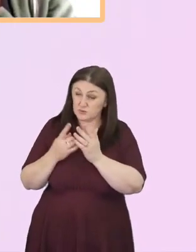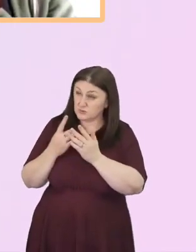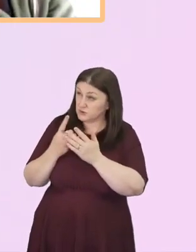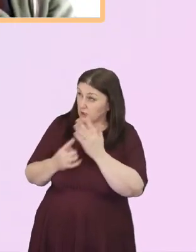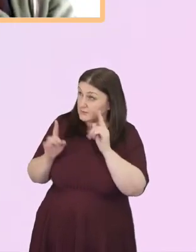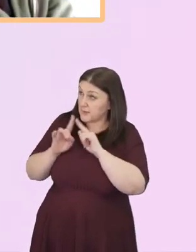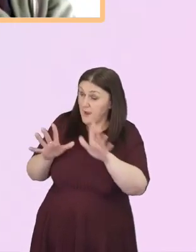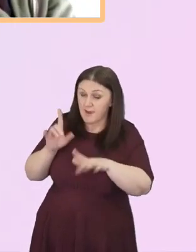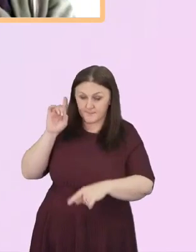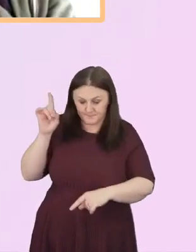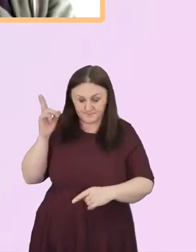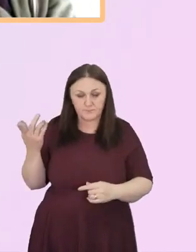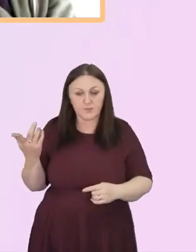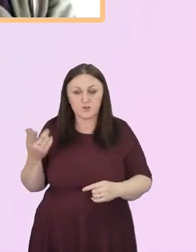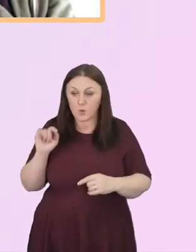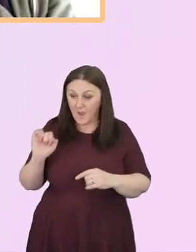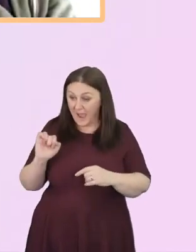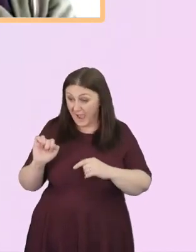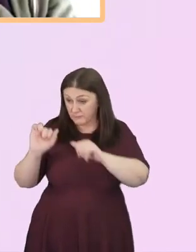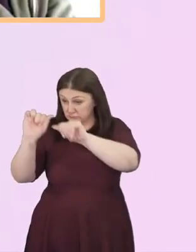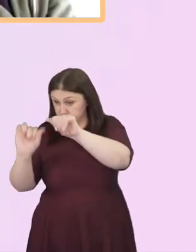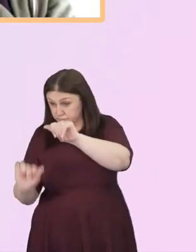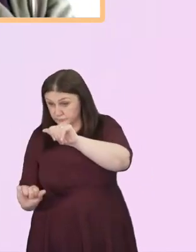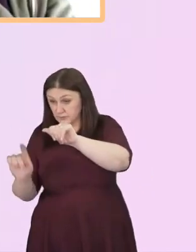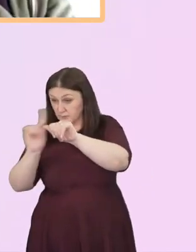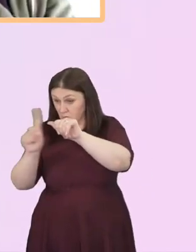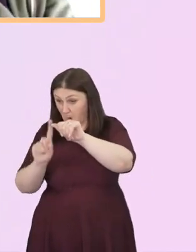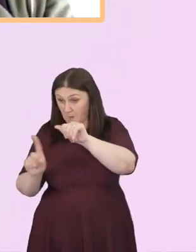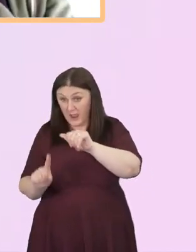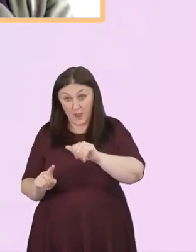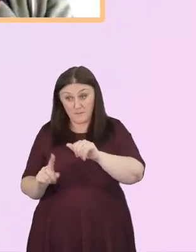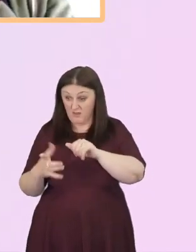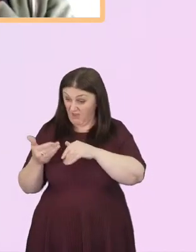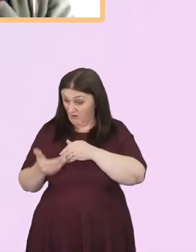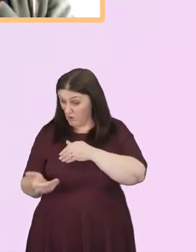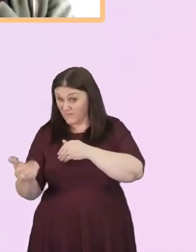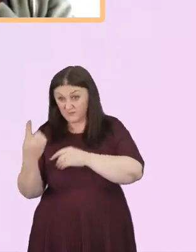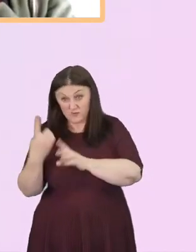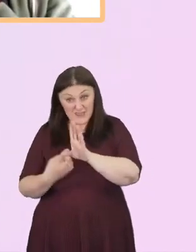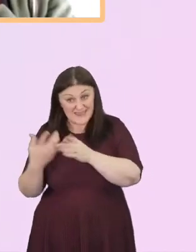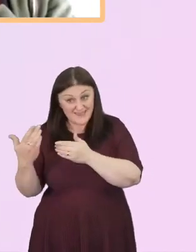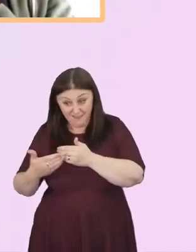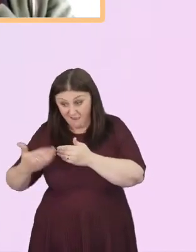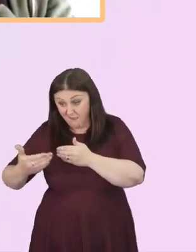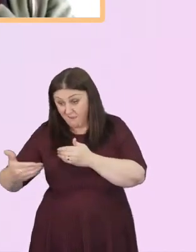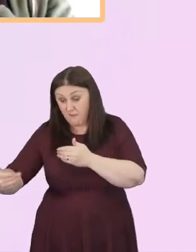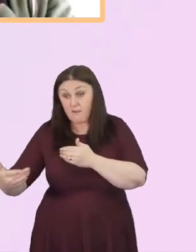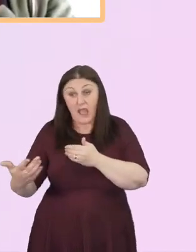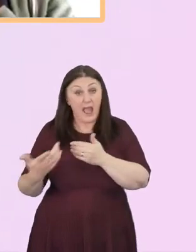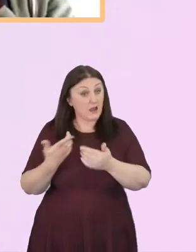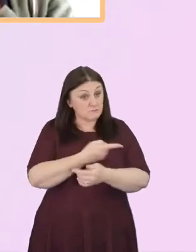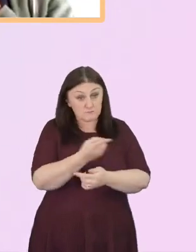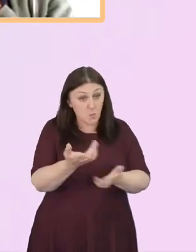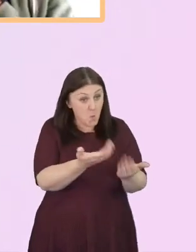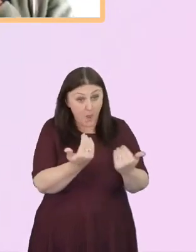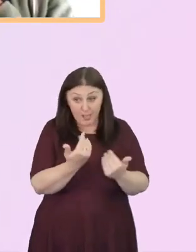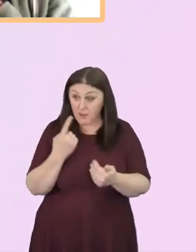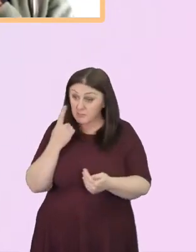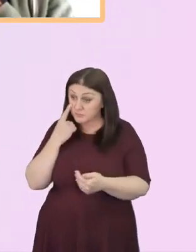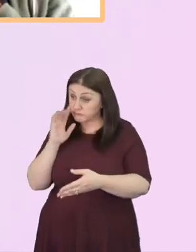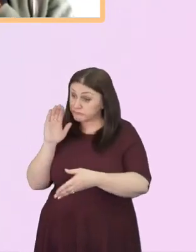year's program of challenges, and anybody's welcome to dip into that and make use of them.